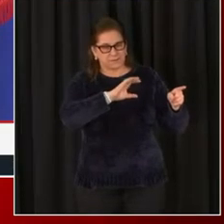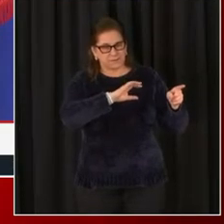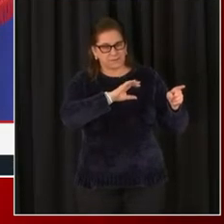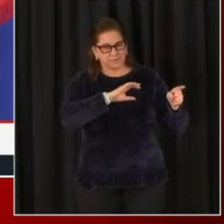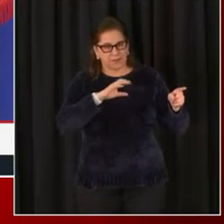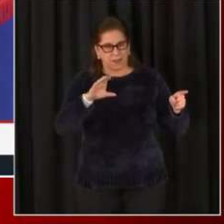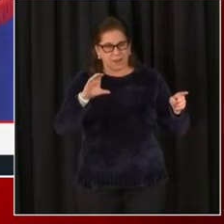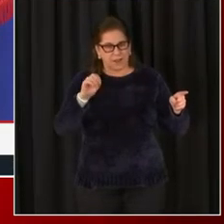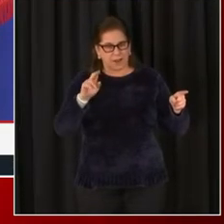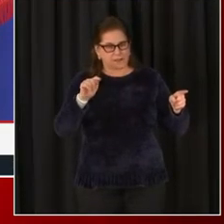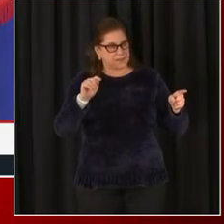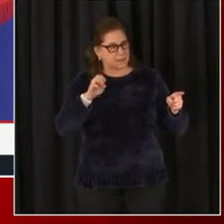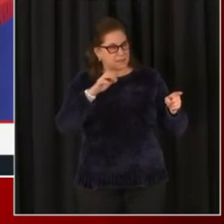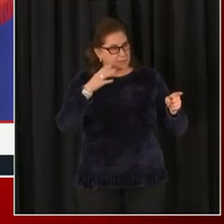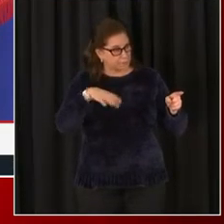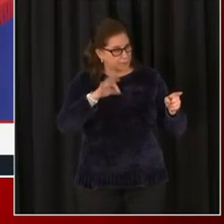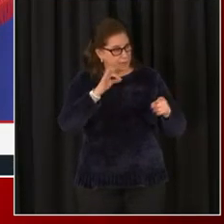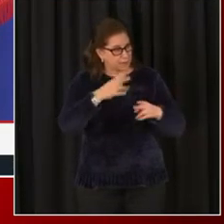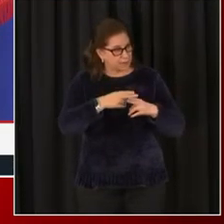No. It's still.